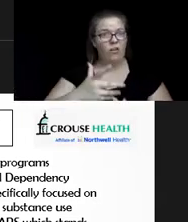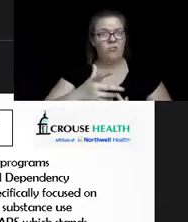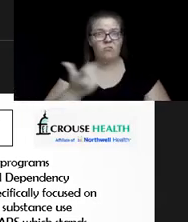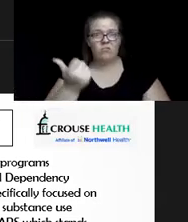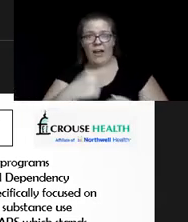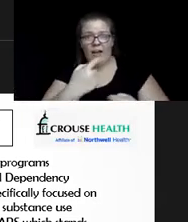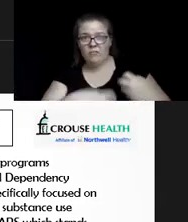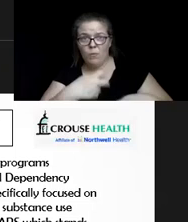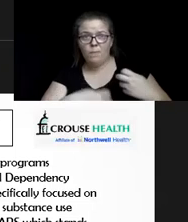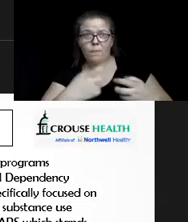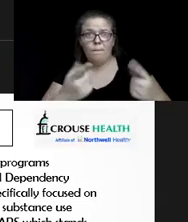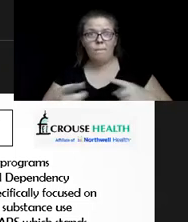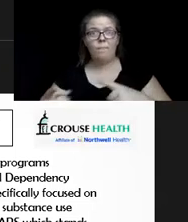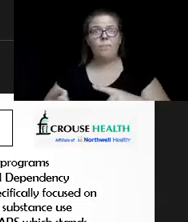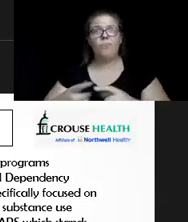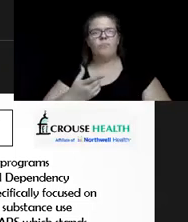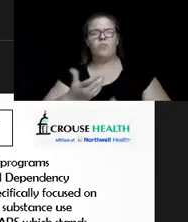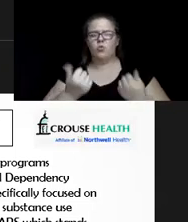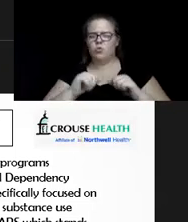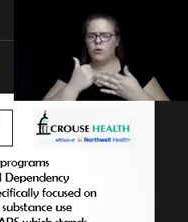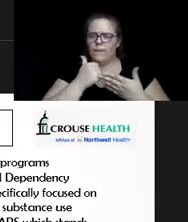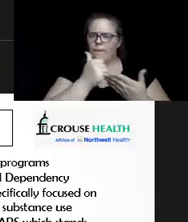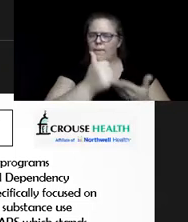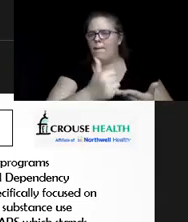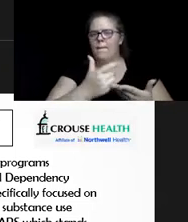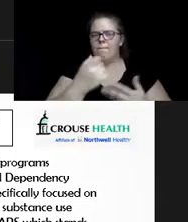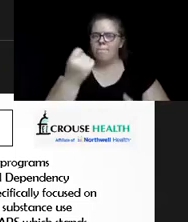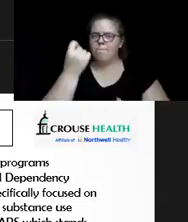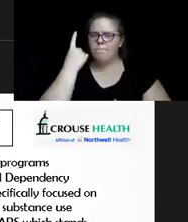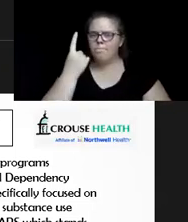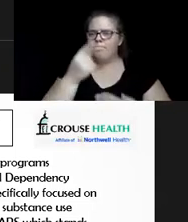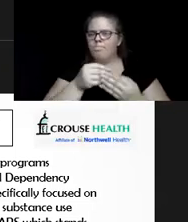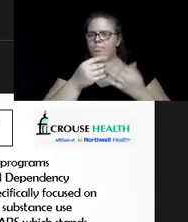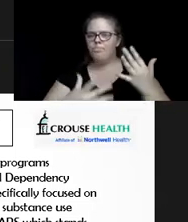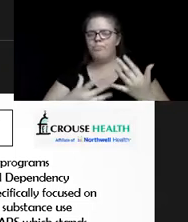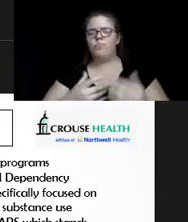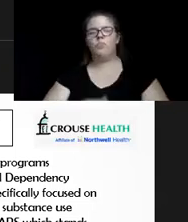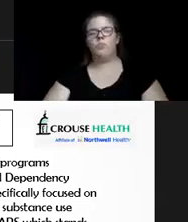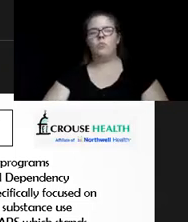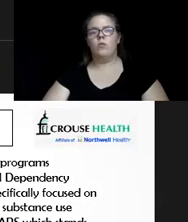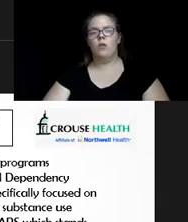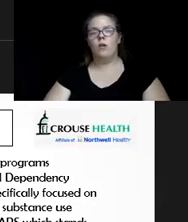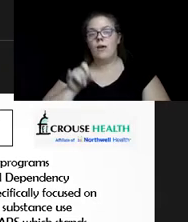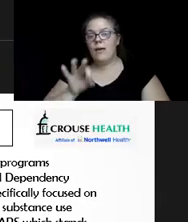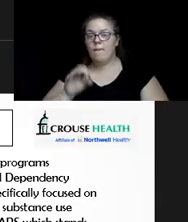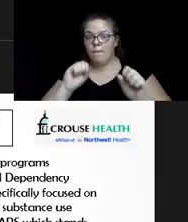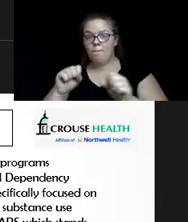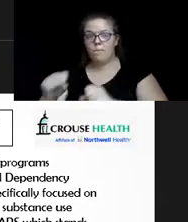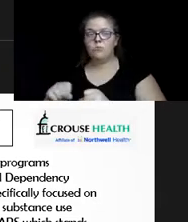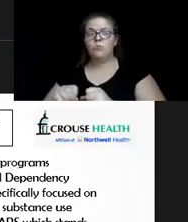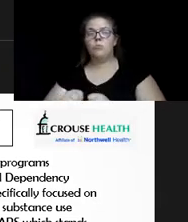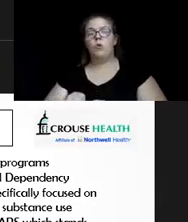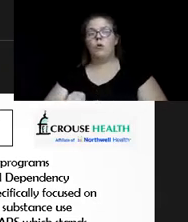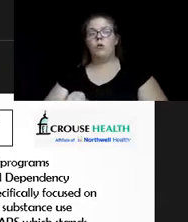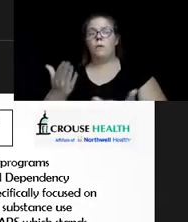out, trying to help them through it, listen to them. For those who are able to, sometimes you know, I see people actually